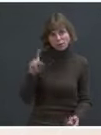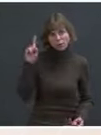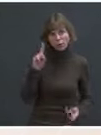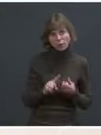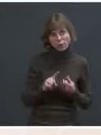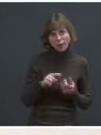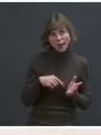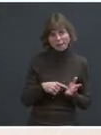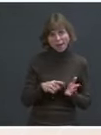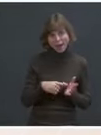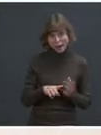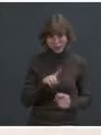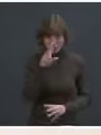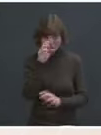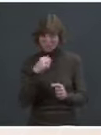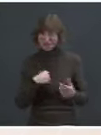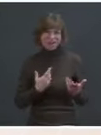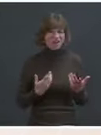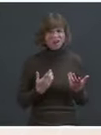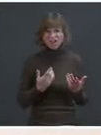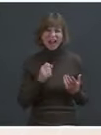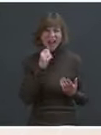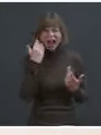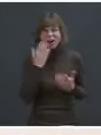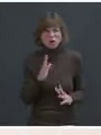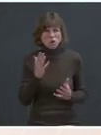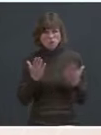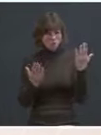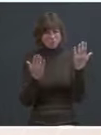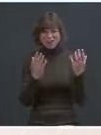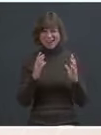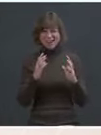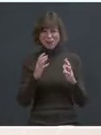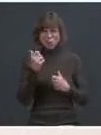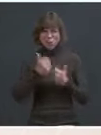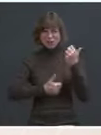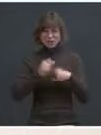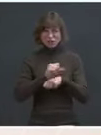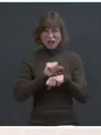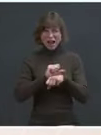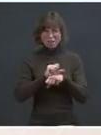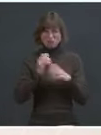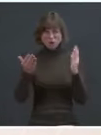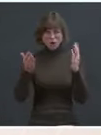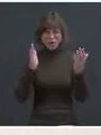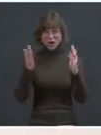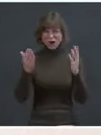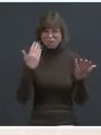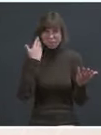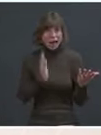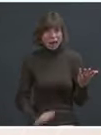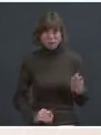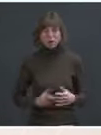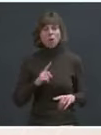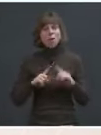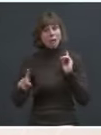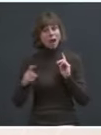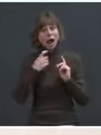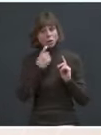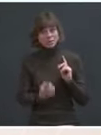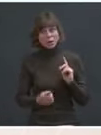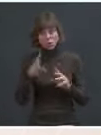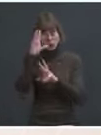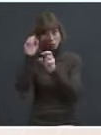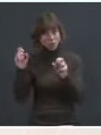I'm not sure which jobs are being compared there. Here's what I can convey to you. The president is committed during his presidency